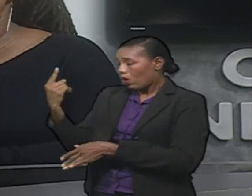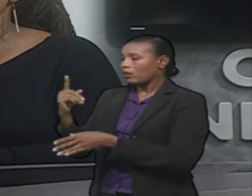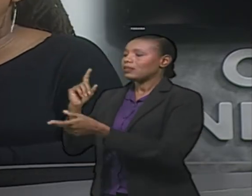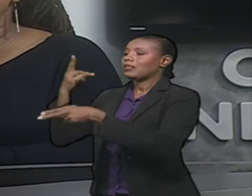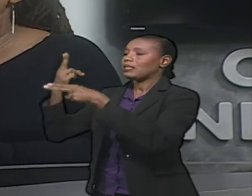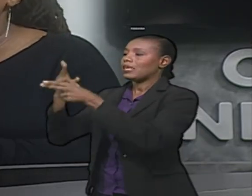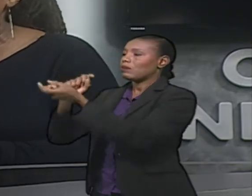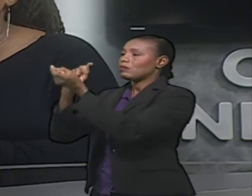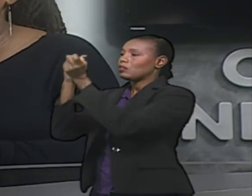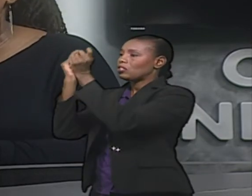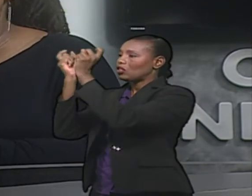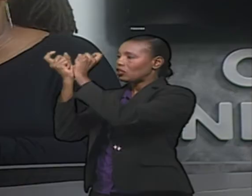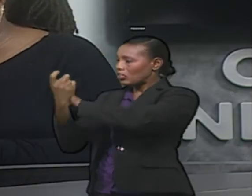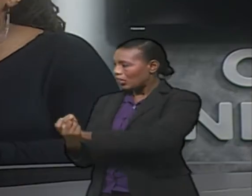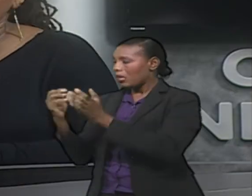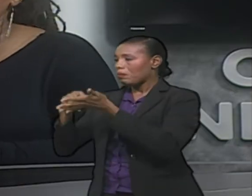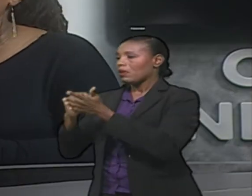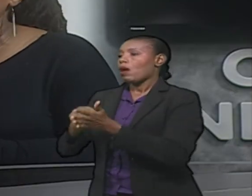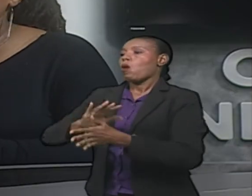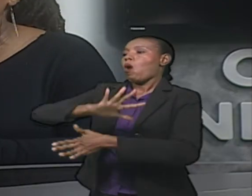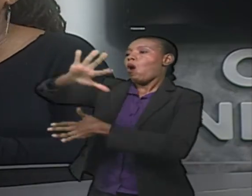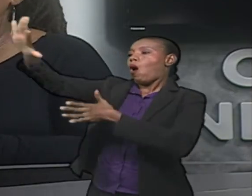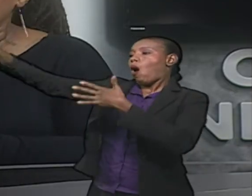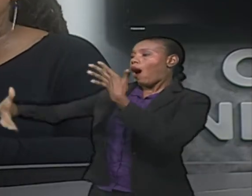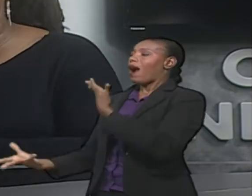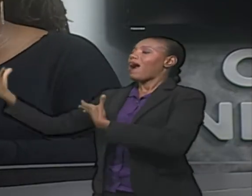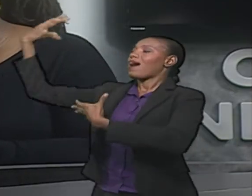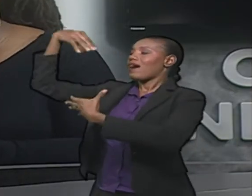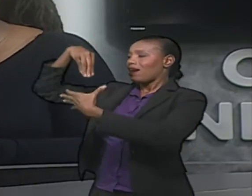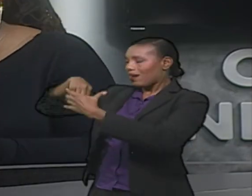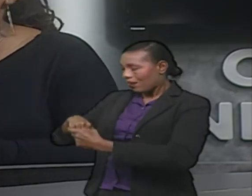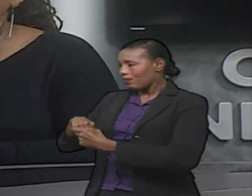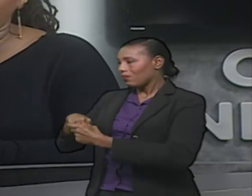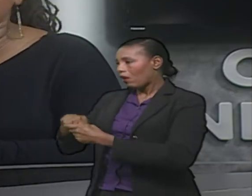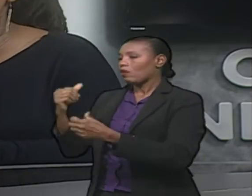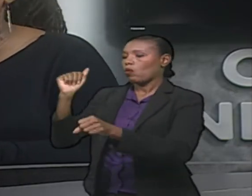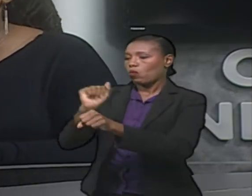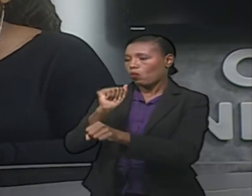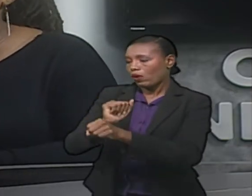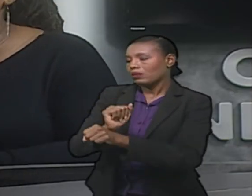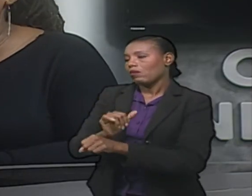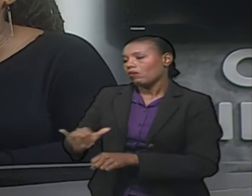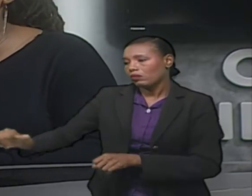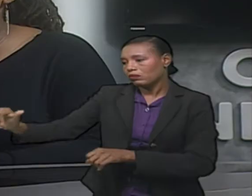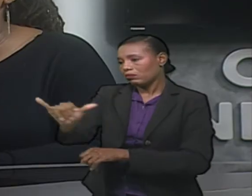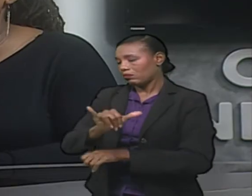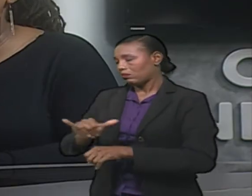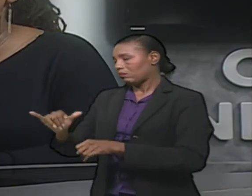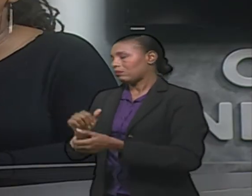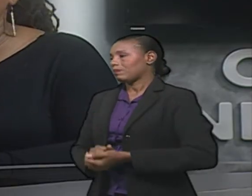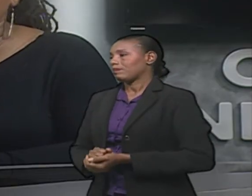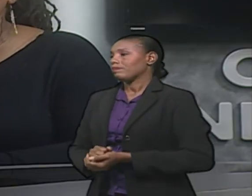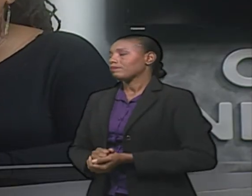name so that it is more inclusive. So it will be either the Barbados Association of Journalists and Media Workers or Barbados Association of Media Workers. So that is on the